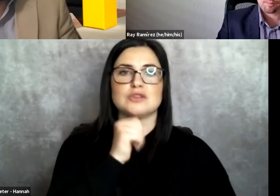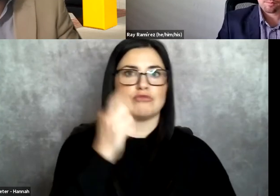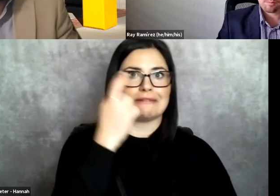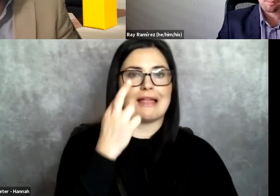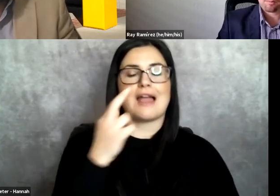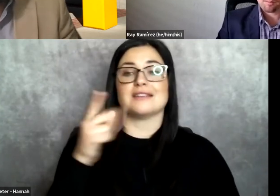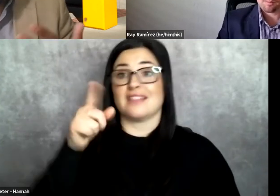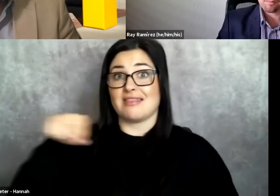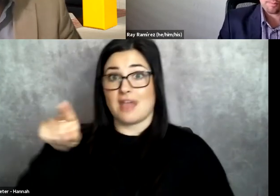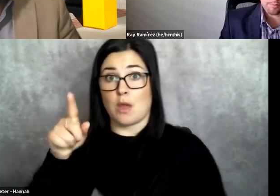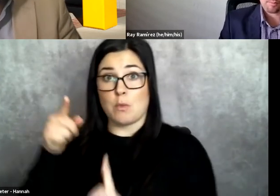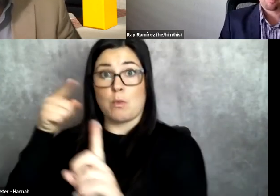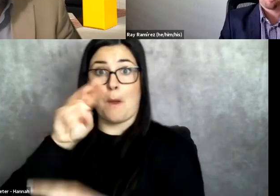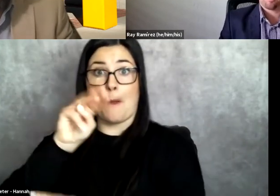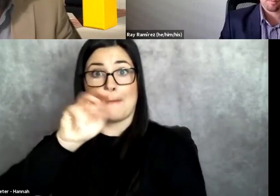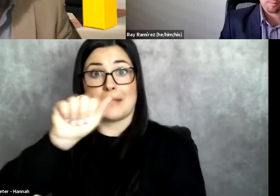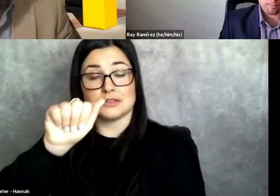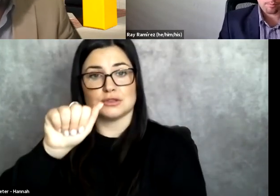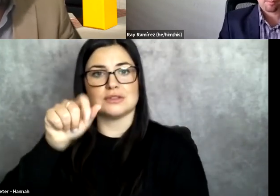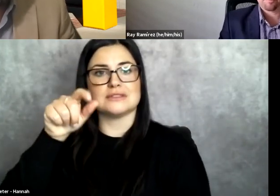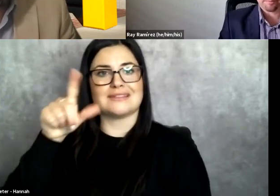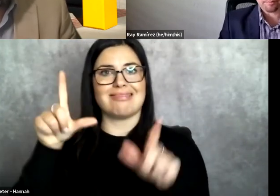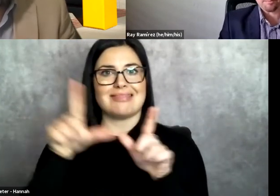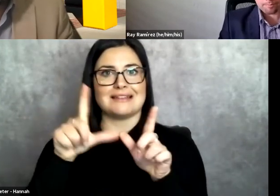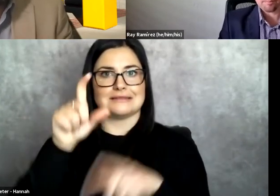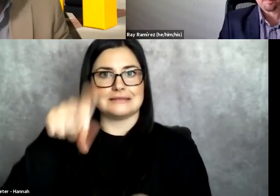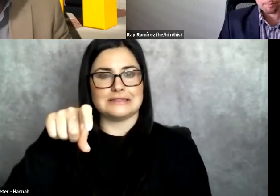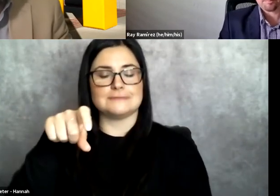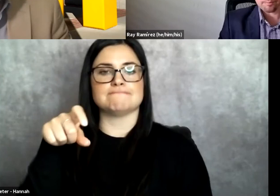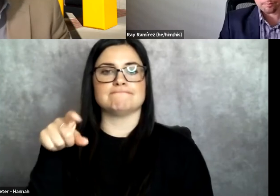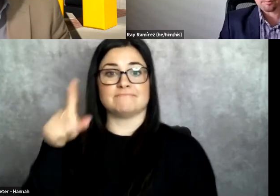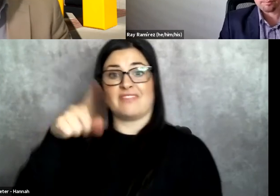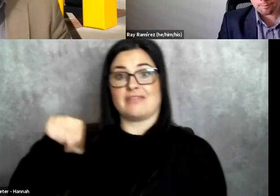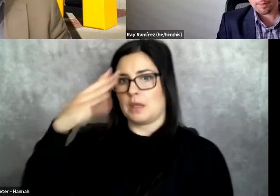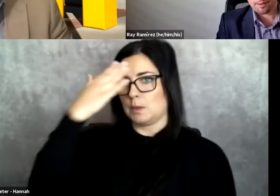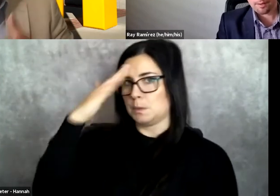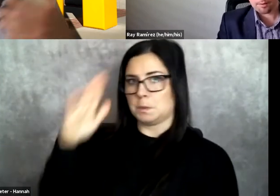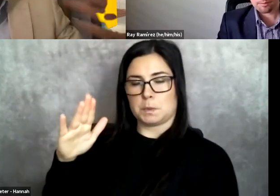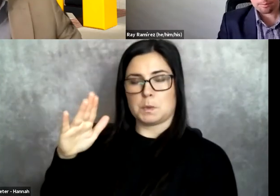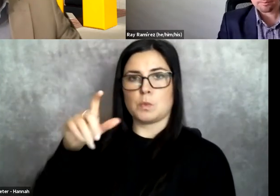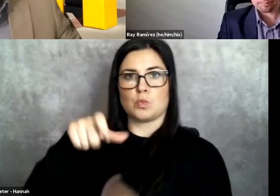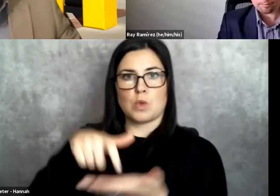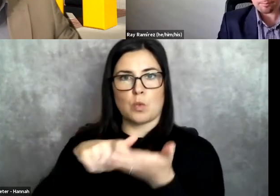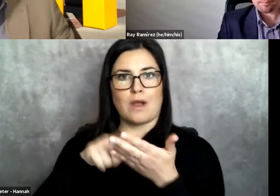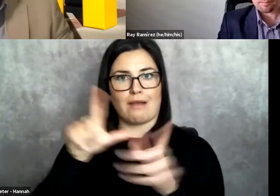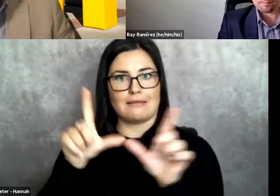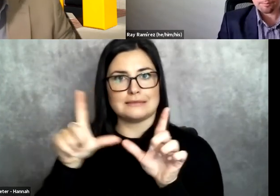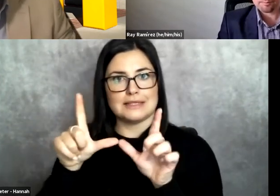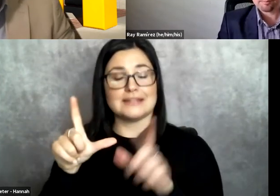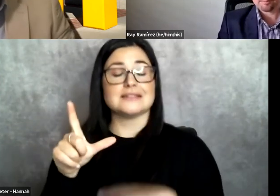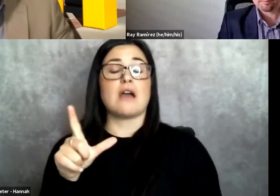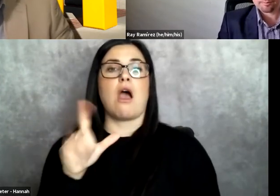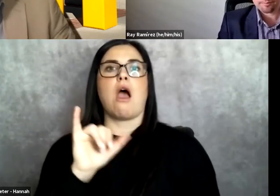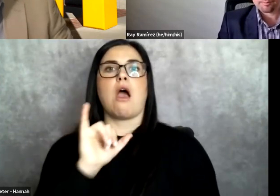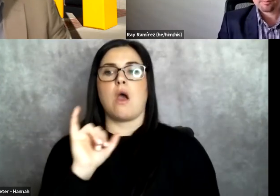a specific master's because it comes with the licensing barrier, right? And they don't know that, you know, once until they got their face with that